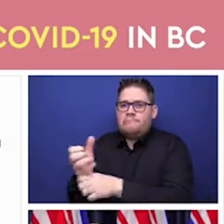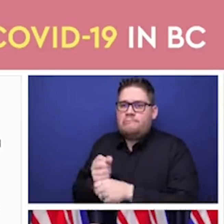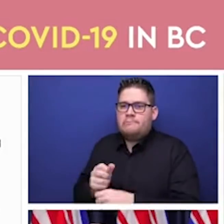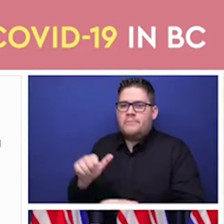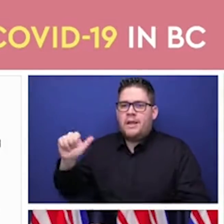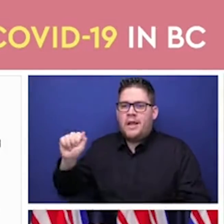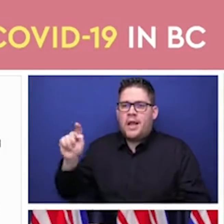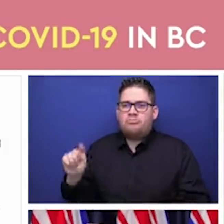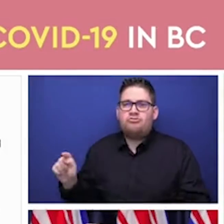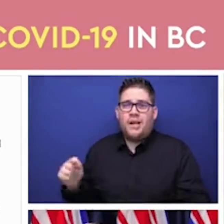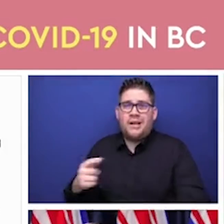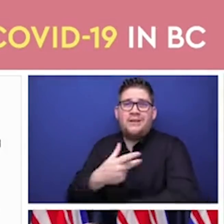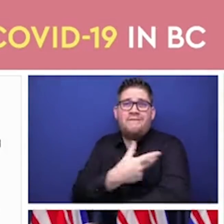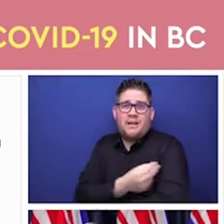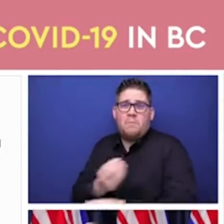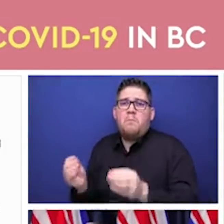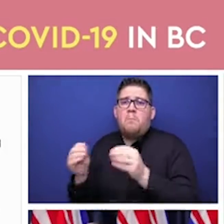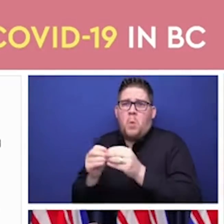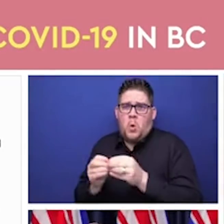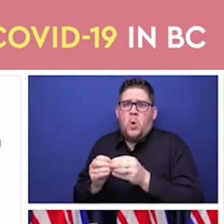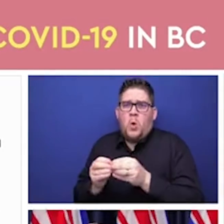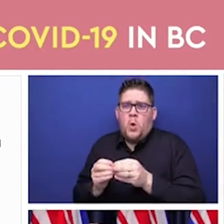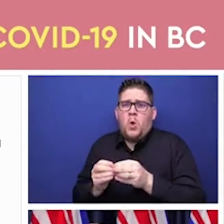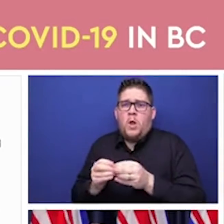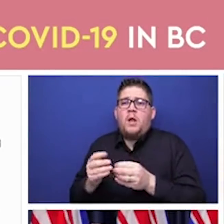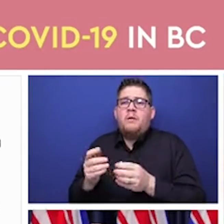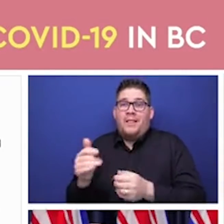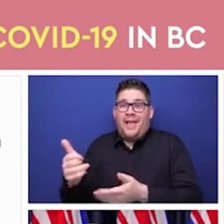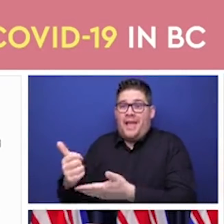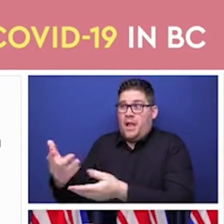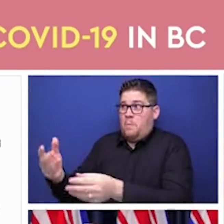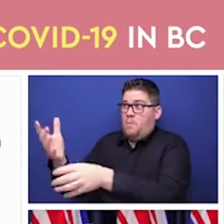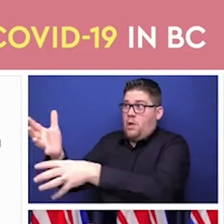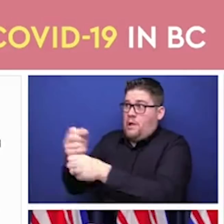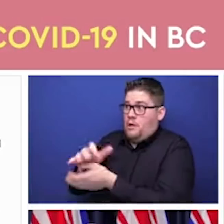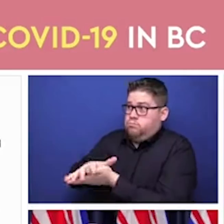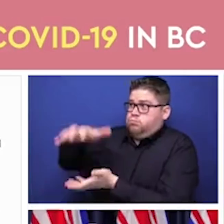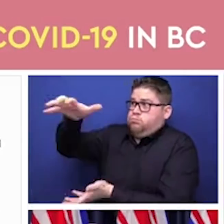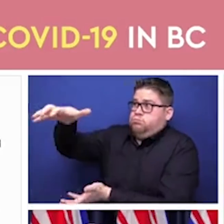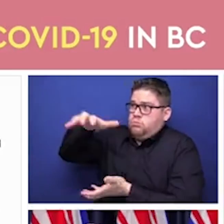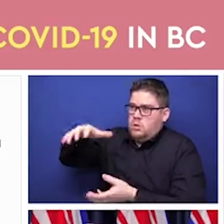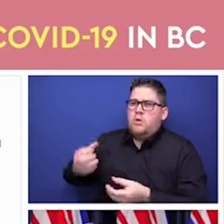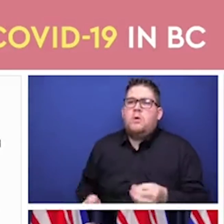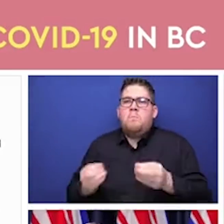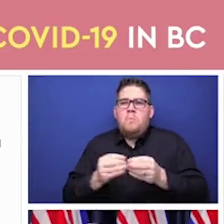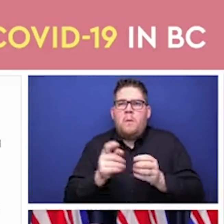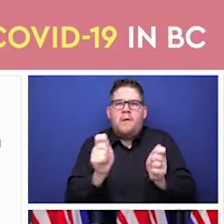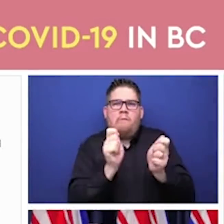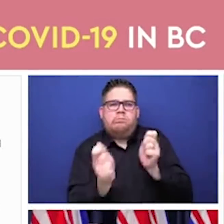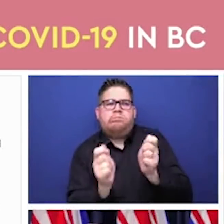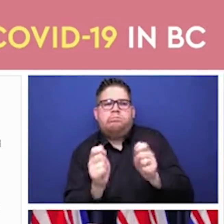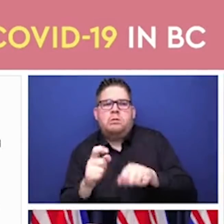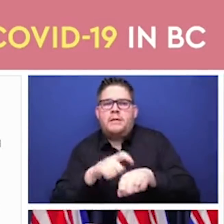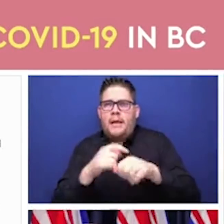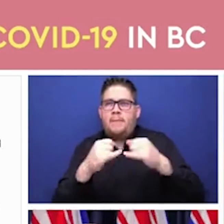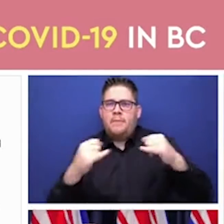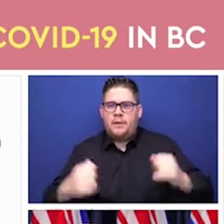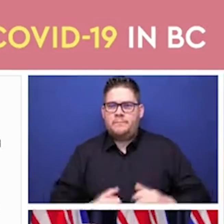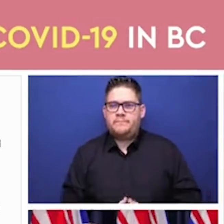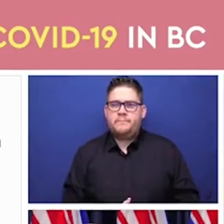vaccinate our mass population. It will effectively, when we modelled it last night, it will likely result in by